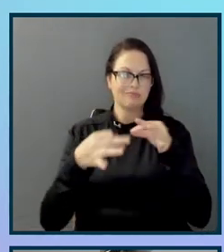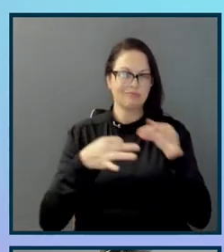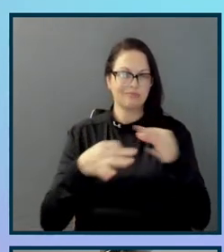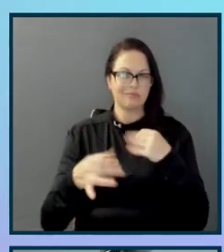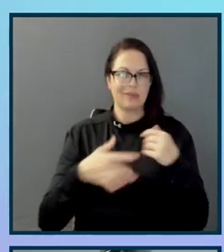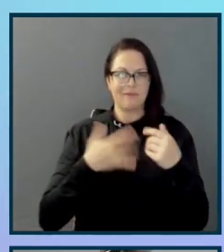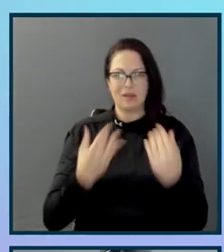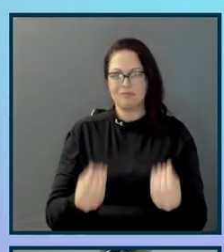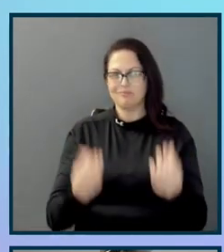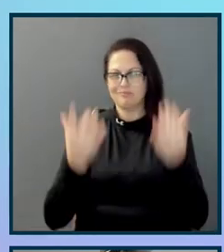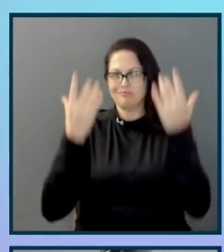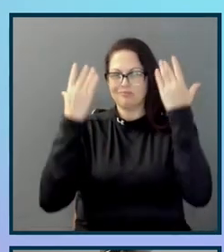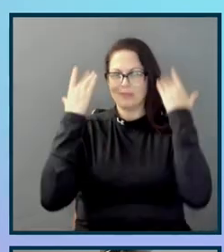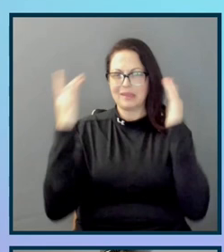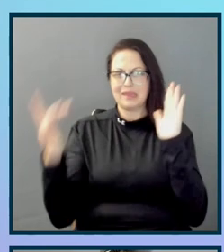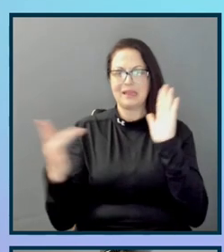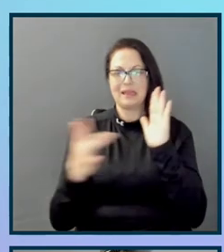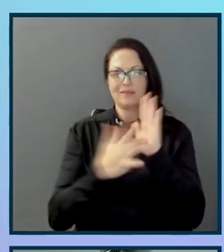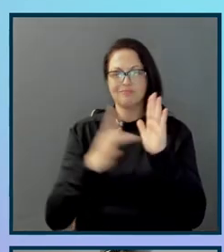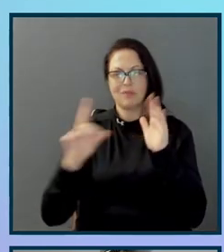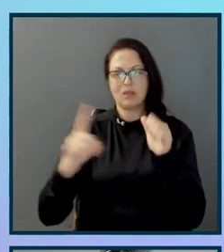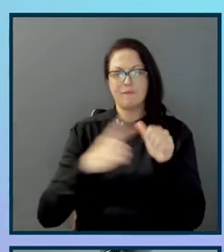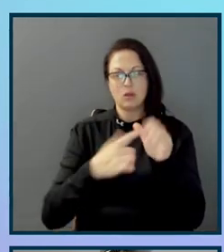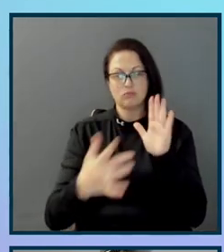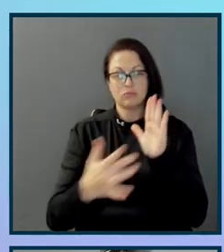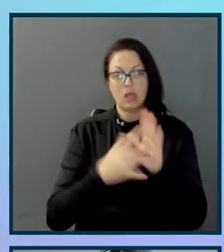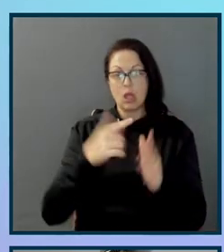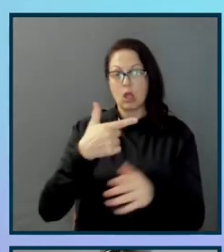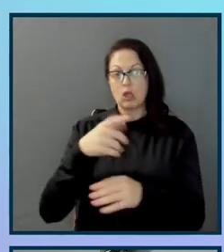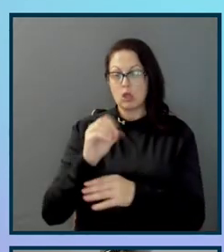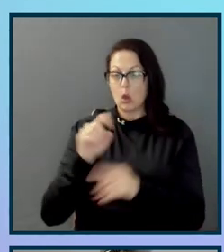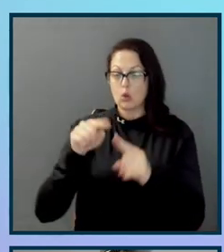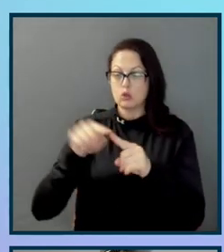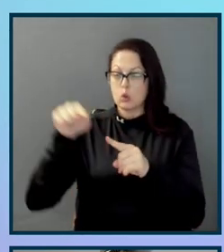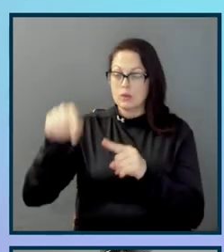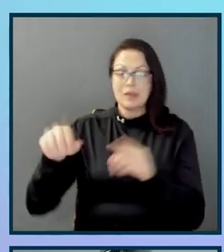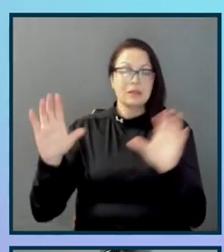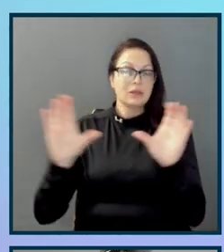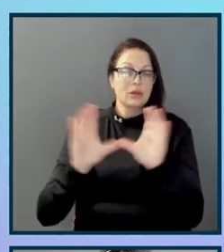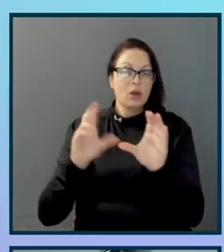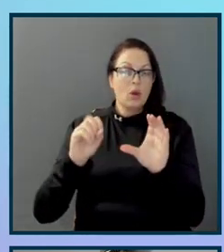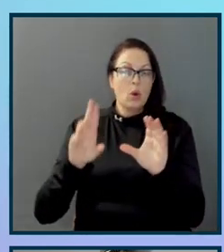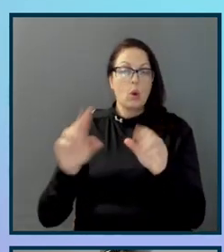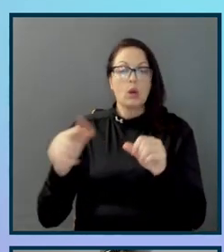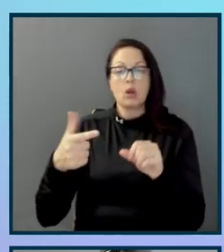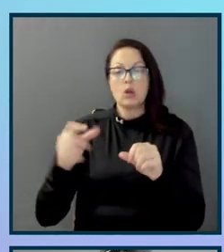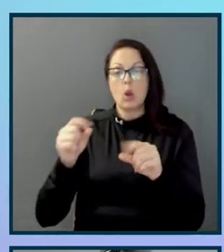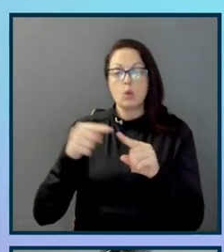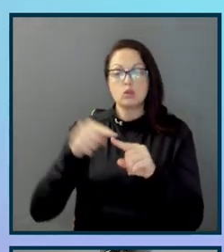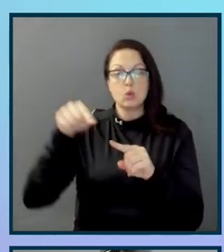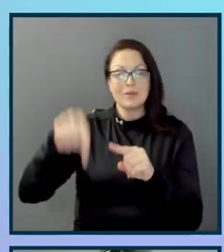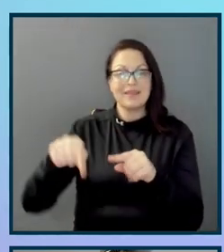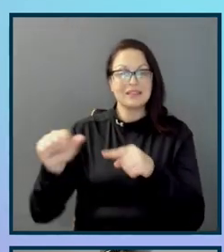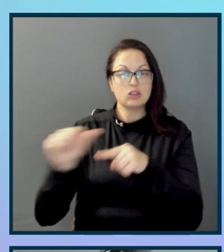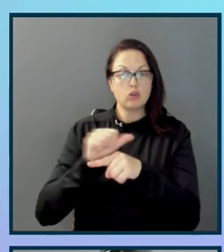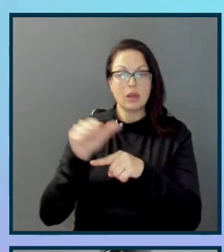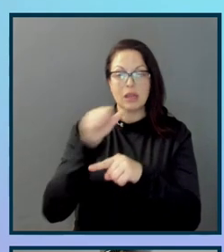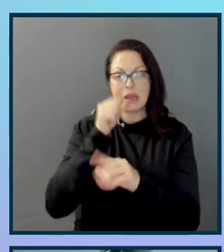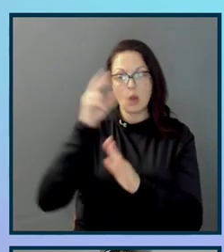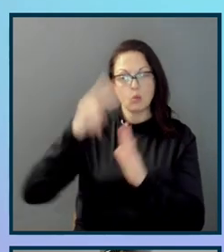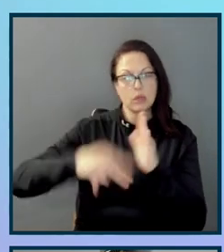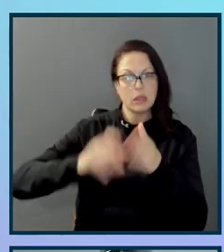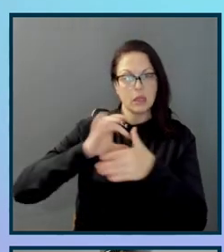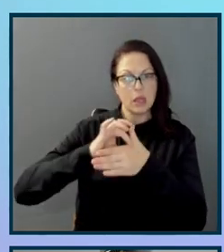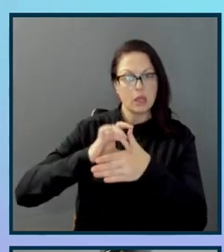and they would just click on the first button that just said, go to this certification or go to this training without reading any of the content on the